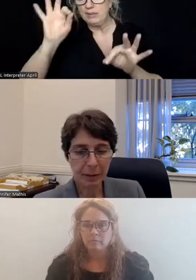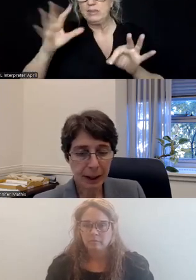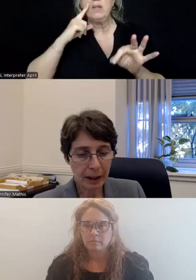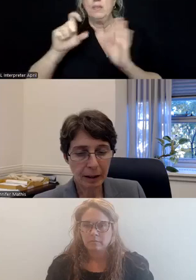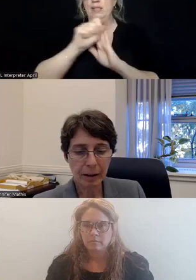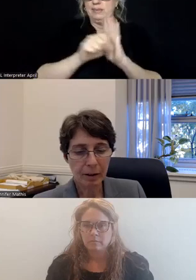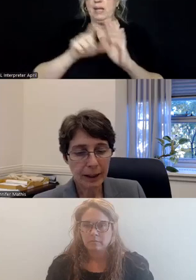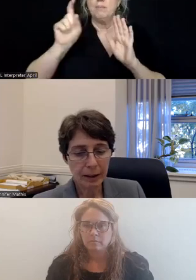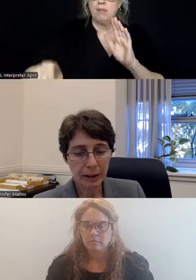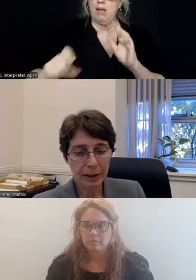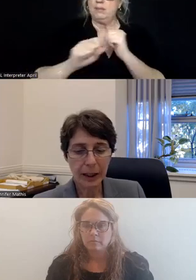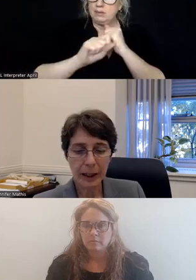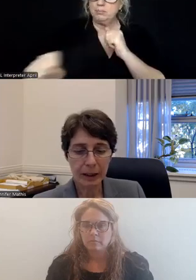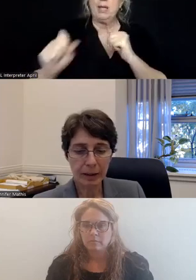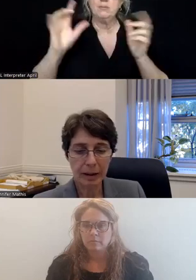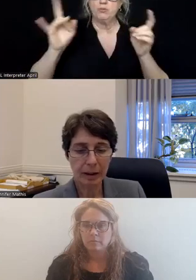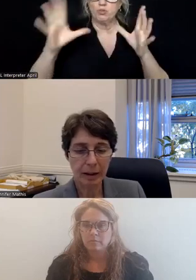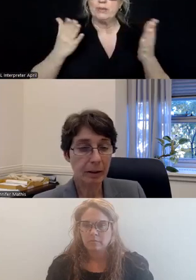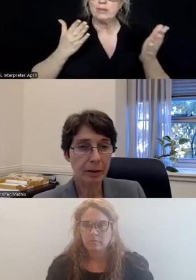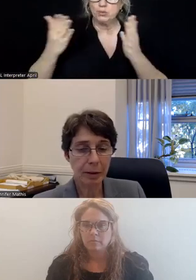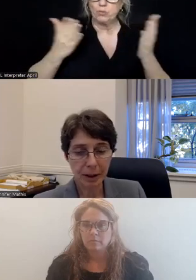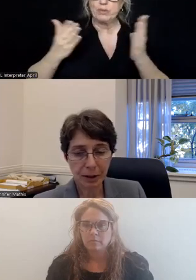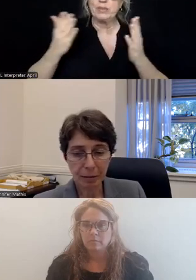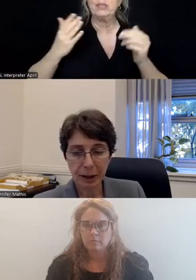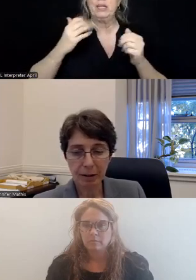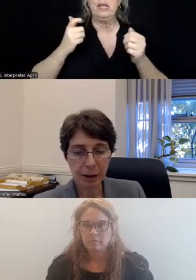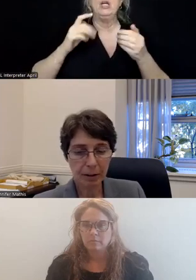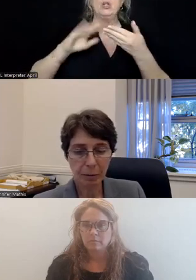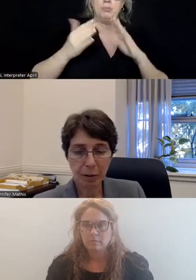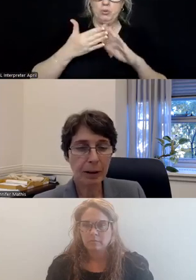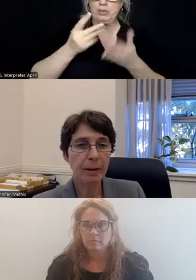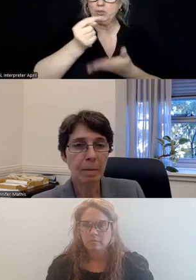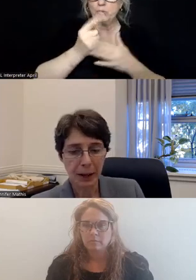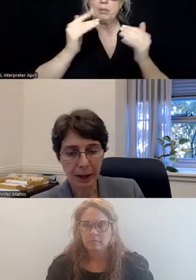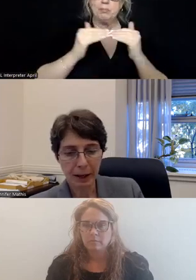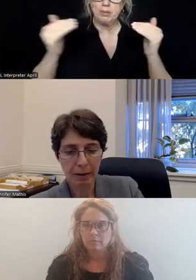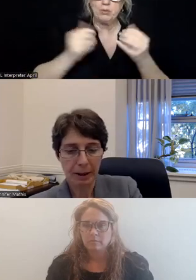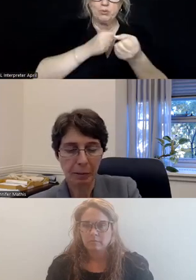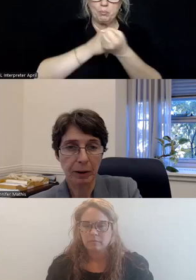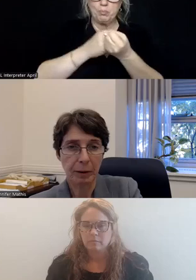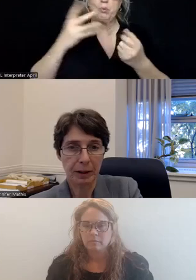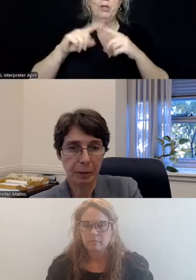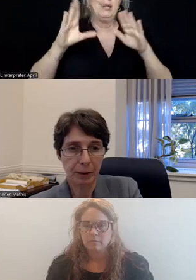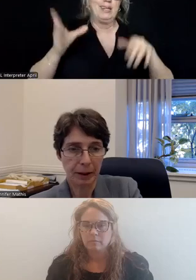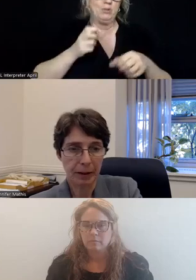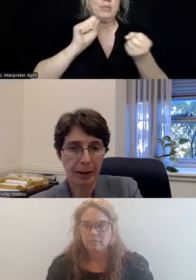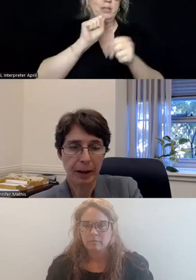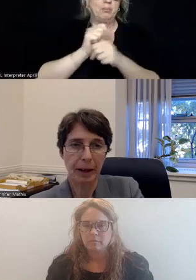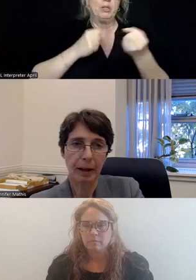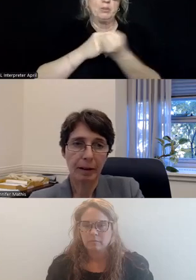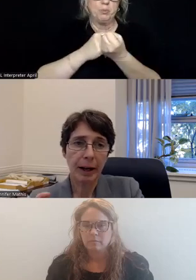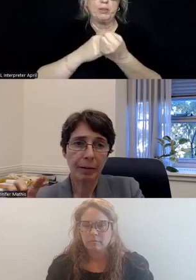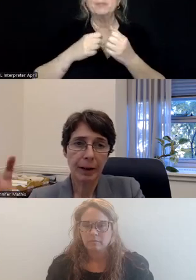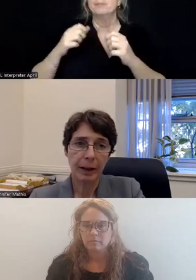state must expand crisis services, assertive community treatment, peer support, and housing and employment supports.